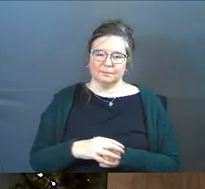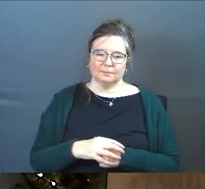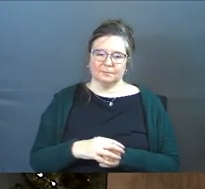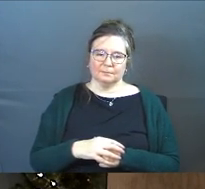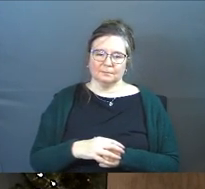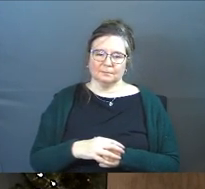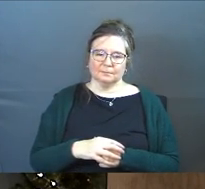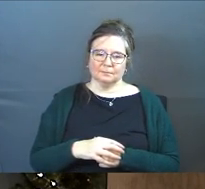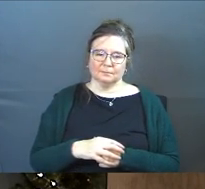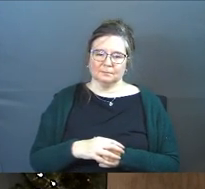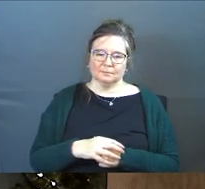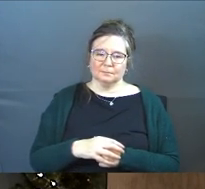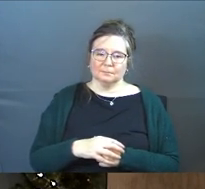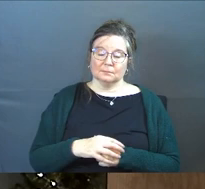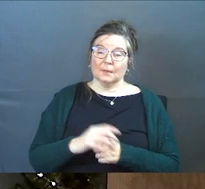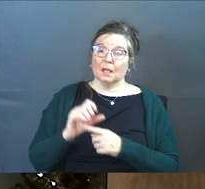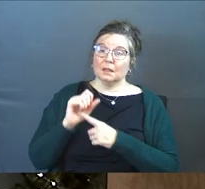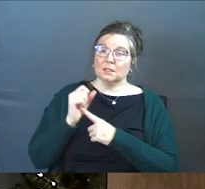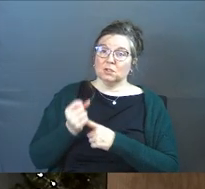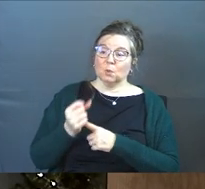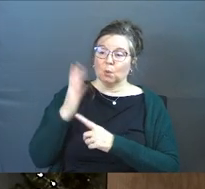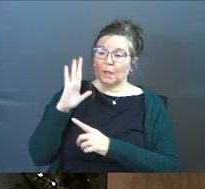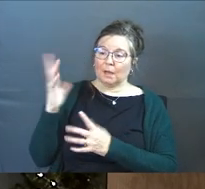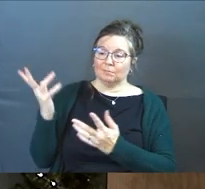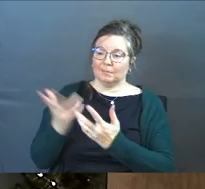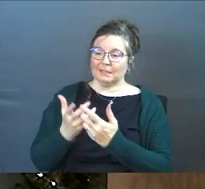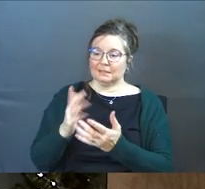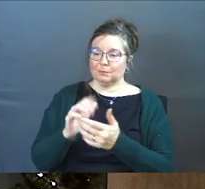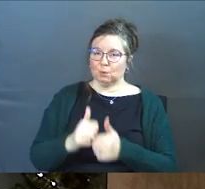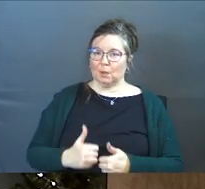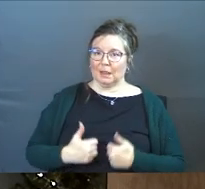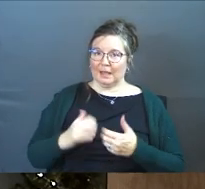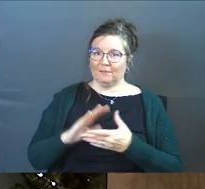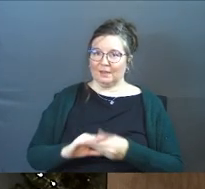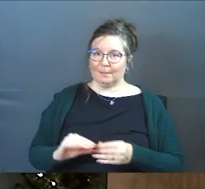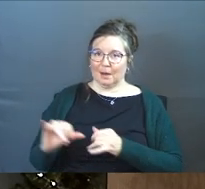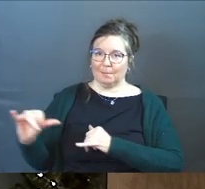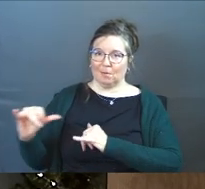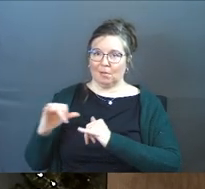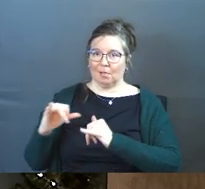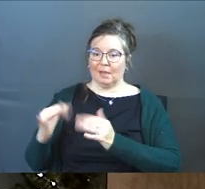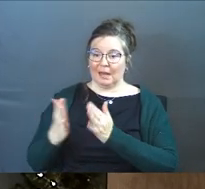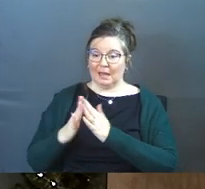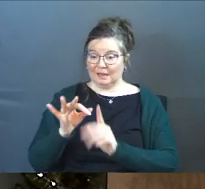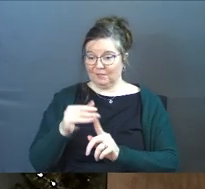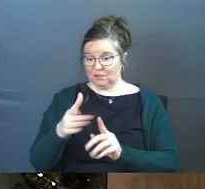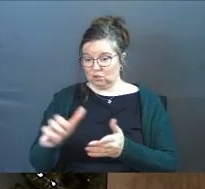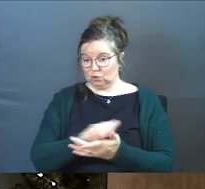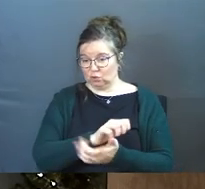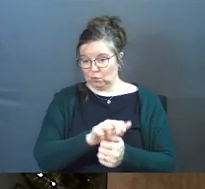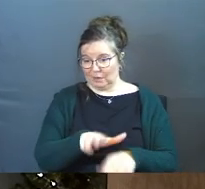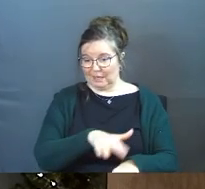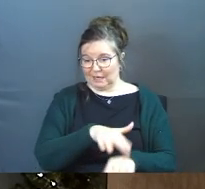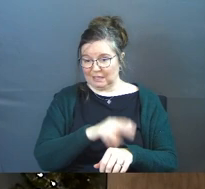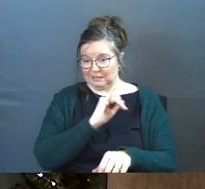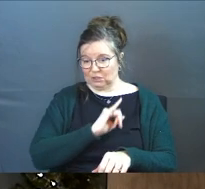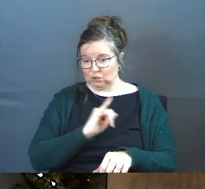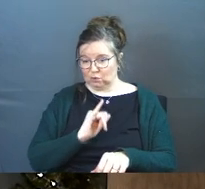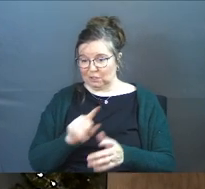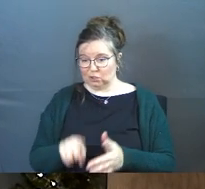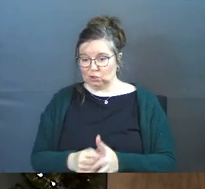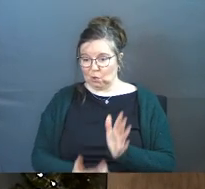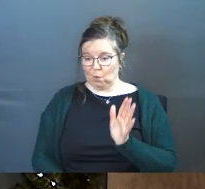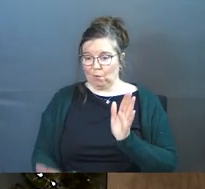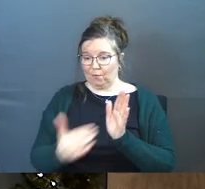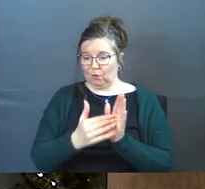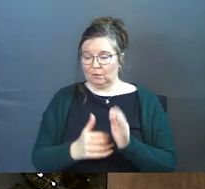and there's a situation where God makes him into a living parable and asks him whether or not he should destroy the nation of Israel and just